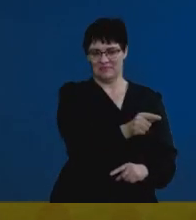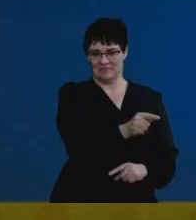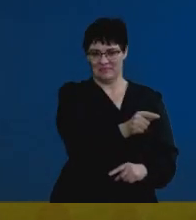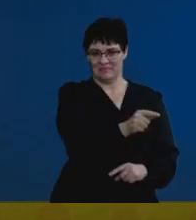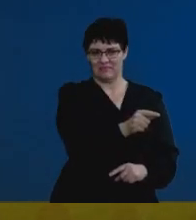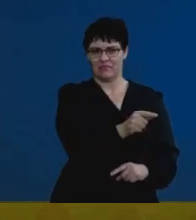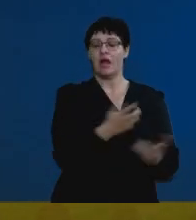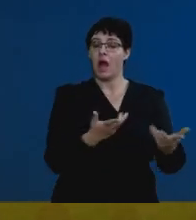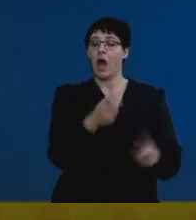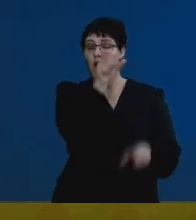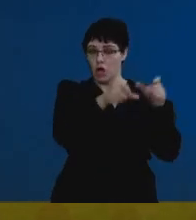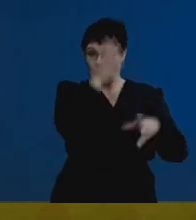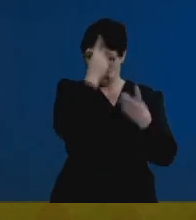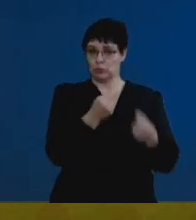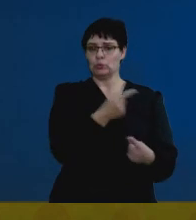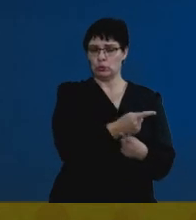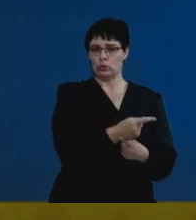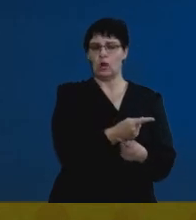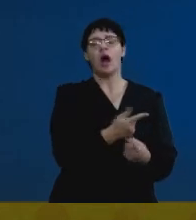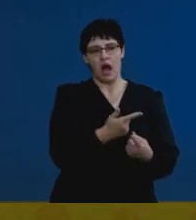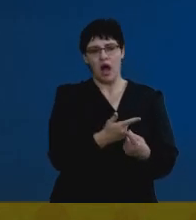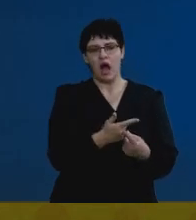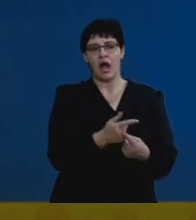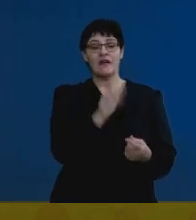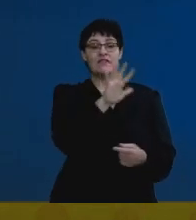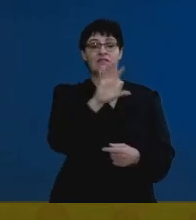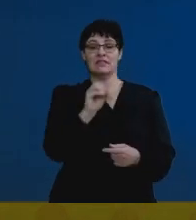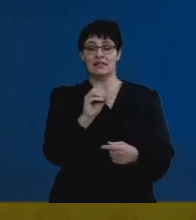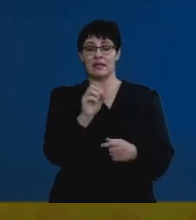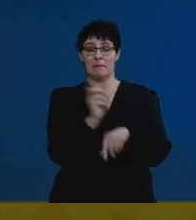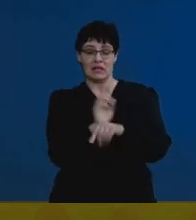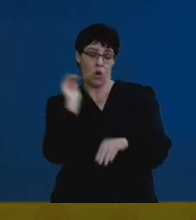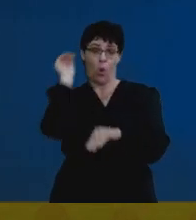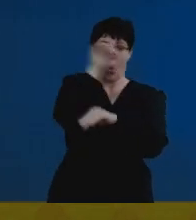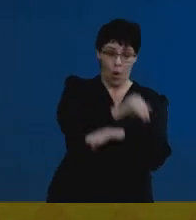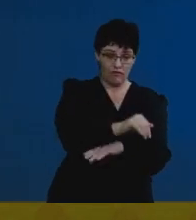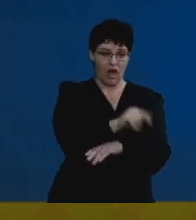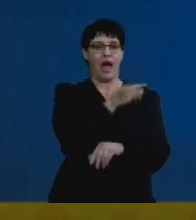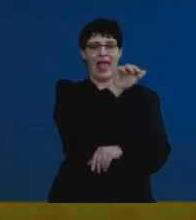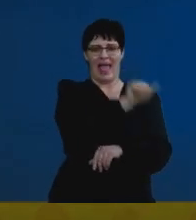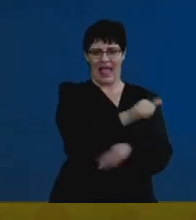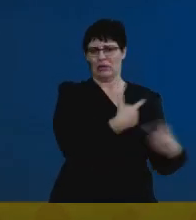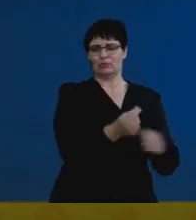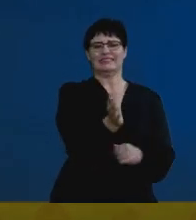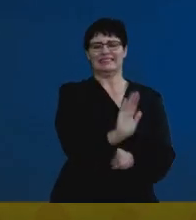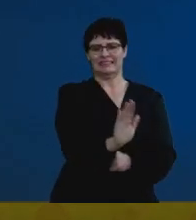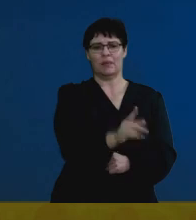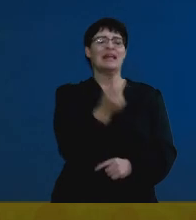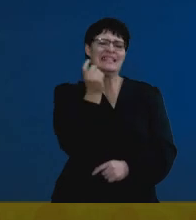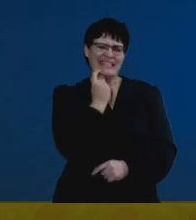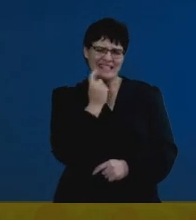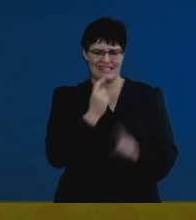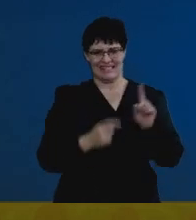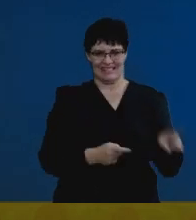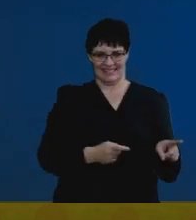often learners tend to do that but tend to spend longer than the 50 minutes allocated to this section. So remember that this is an easier section